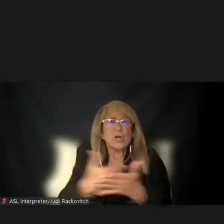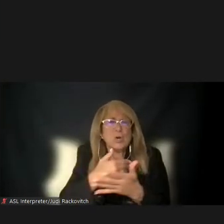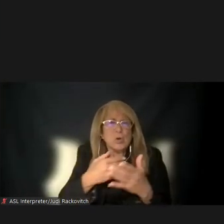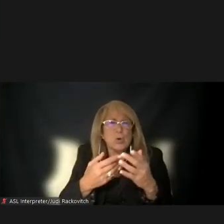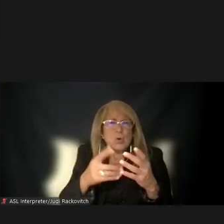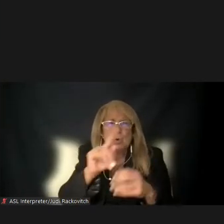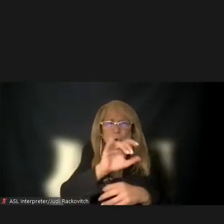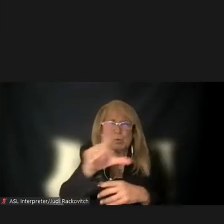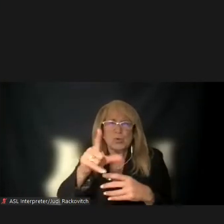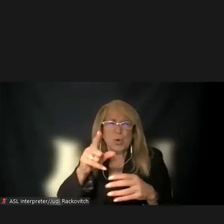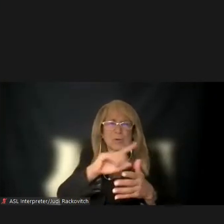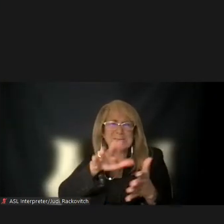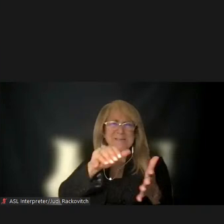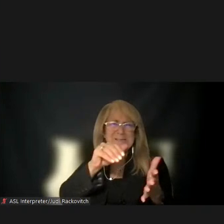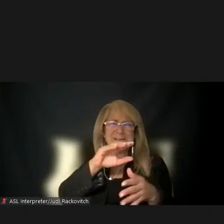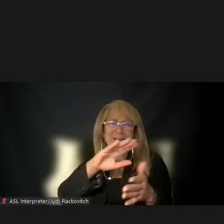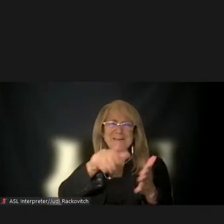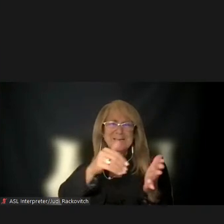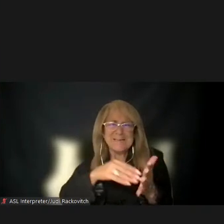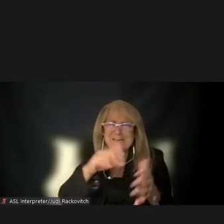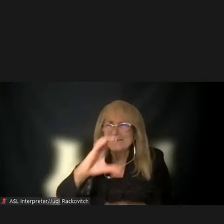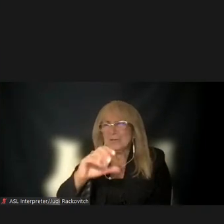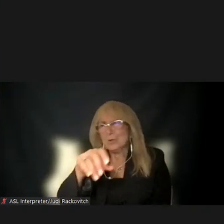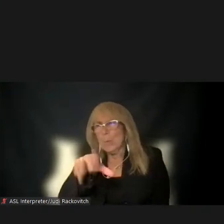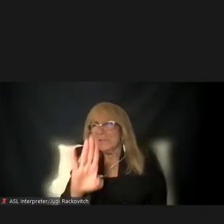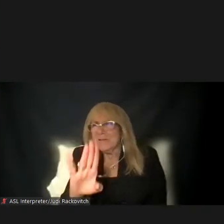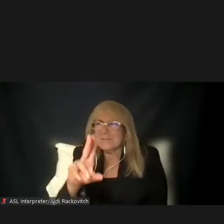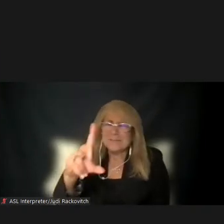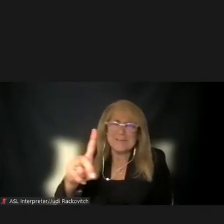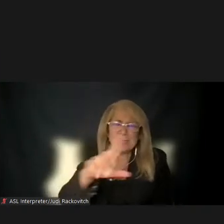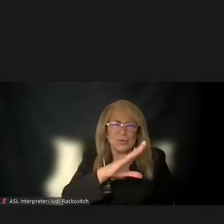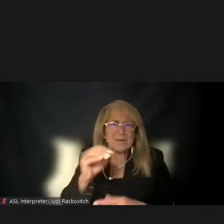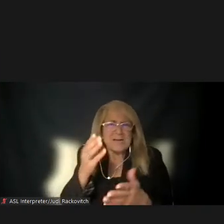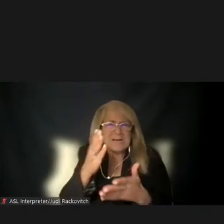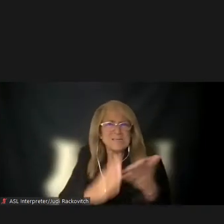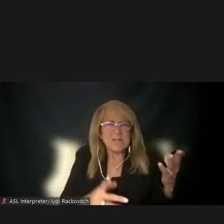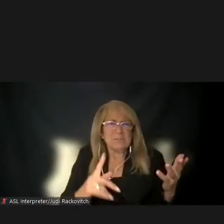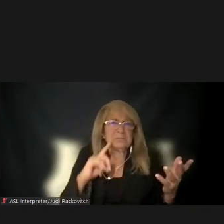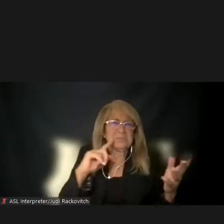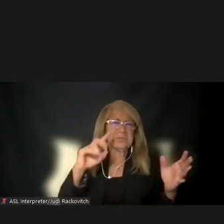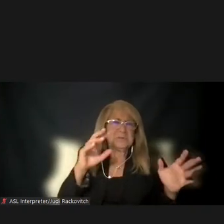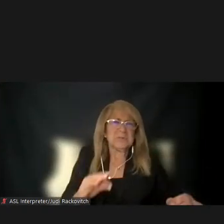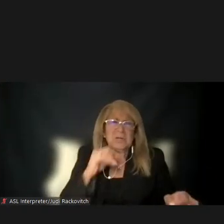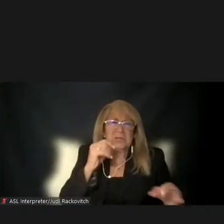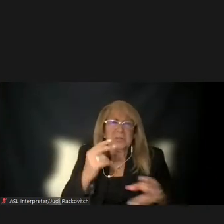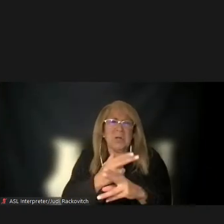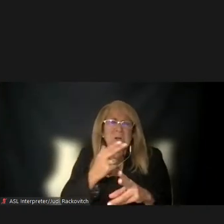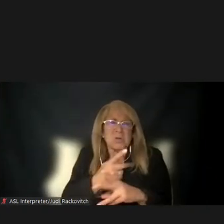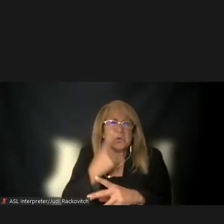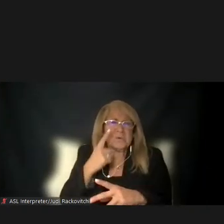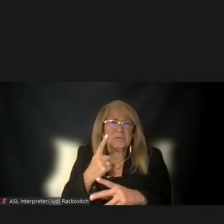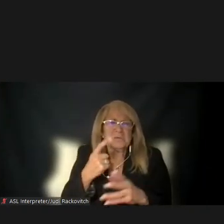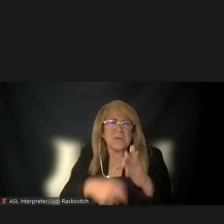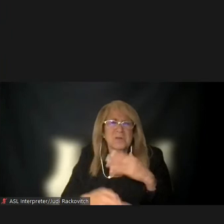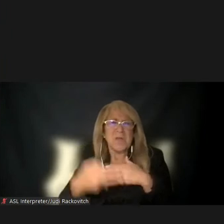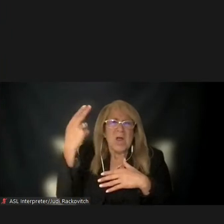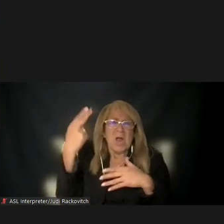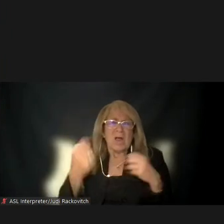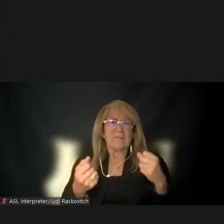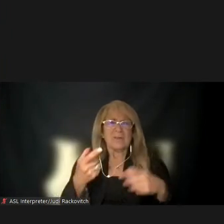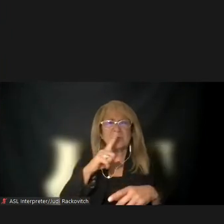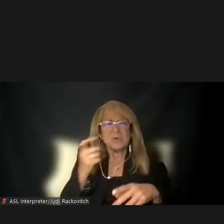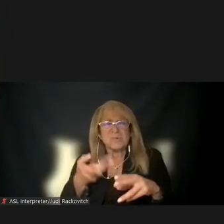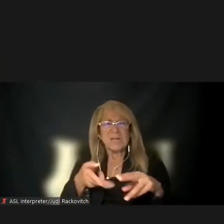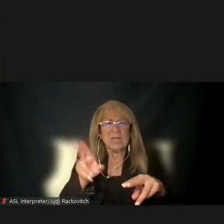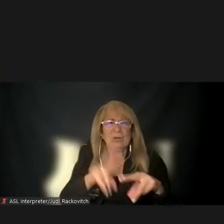Business District, our model shows that some passengers would no longer choose to use taxis and for hire vehicles, since it would increase the cost of